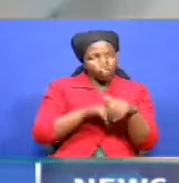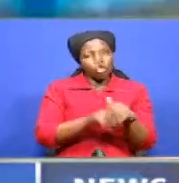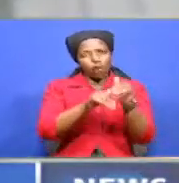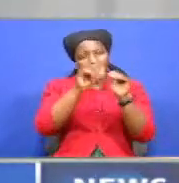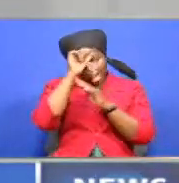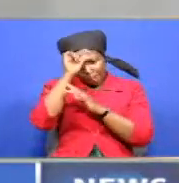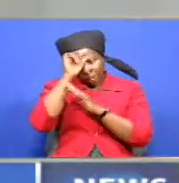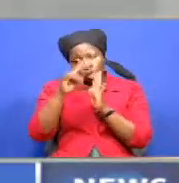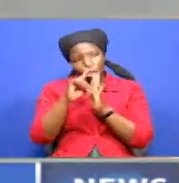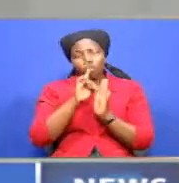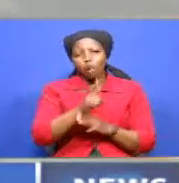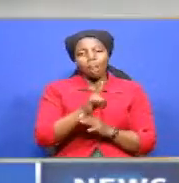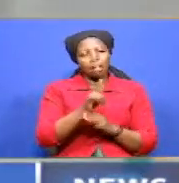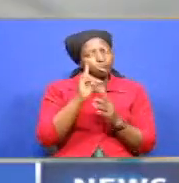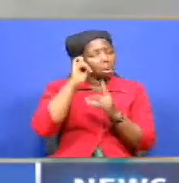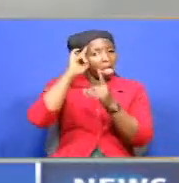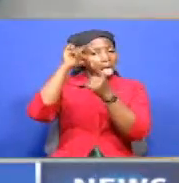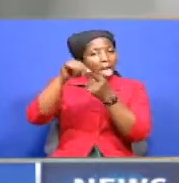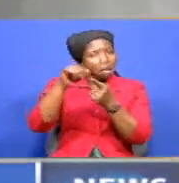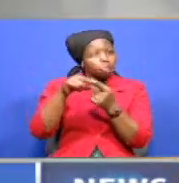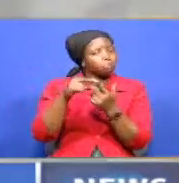curbing the spread of COVID-19